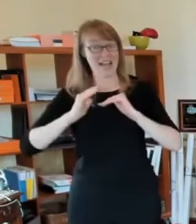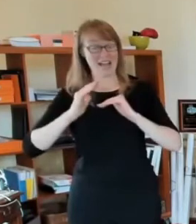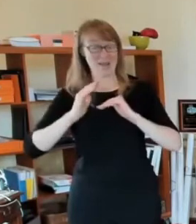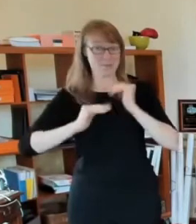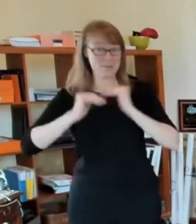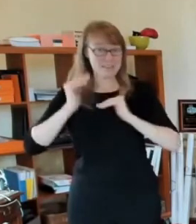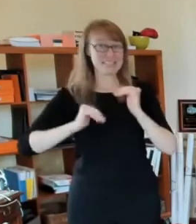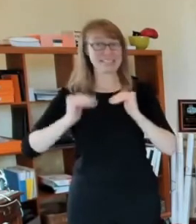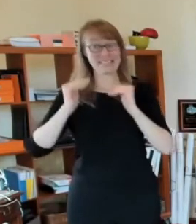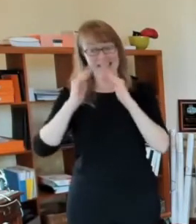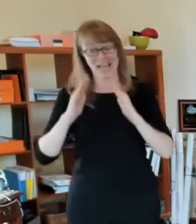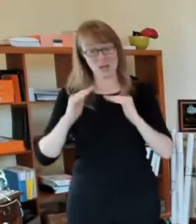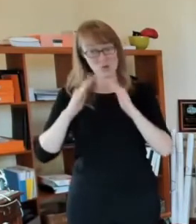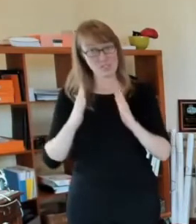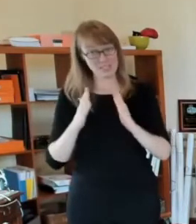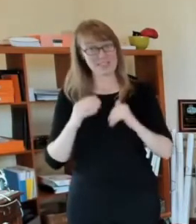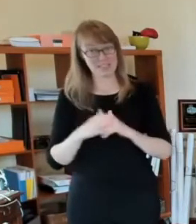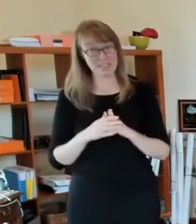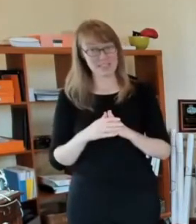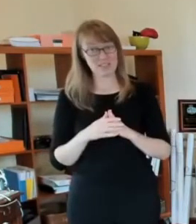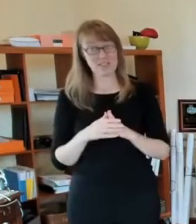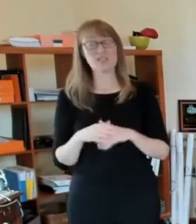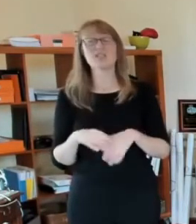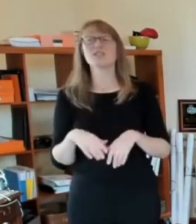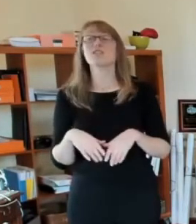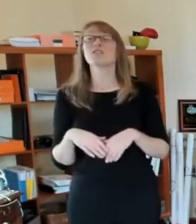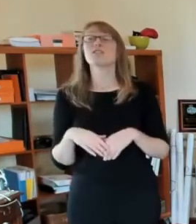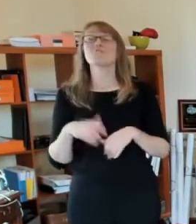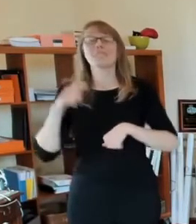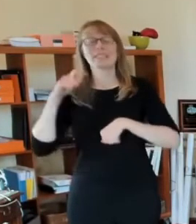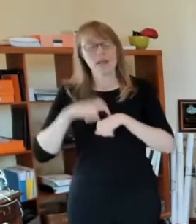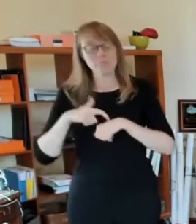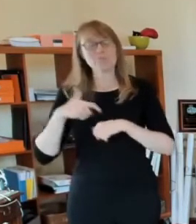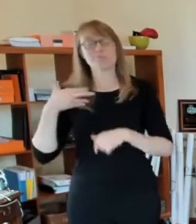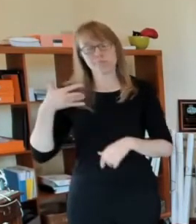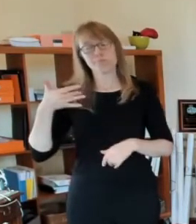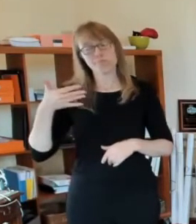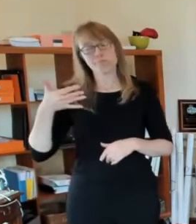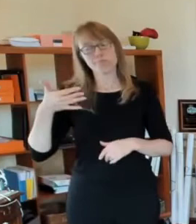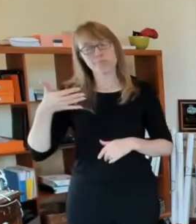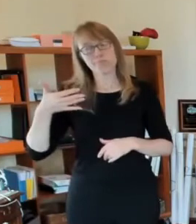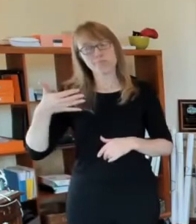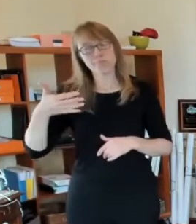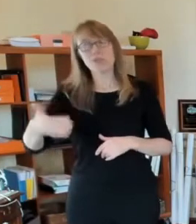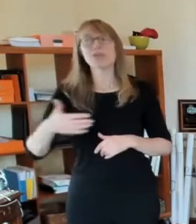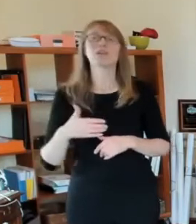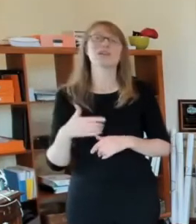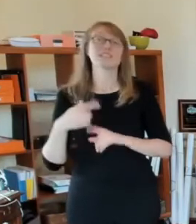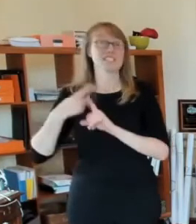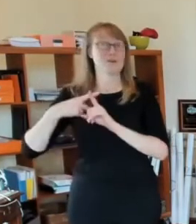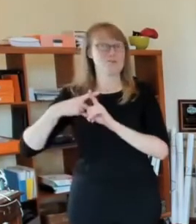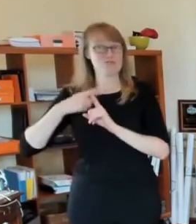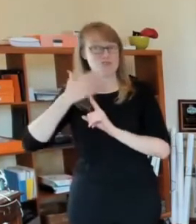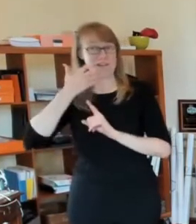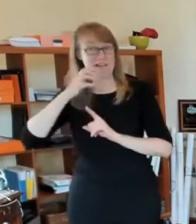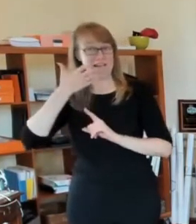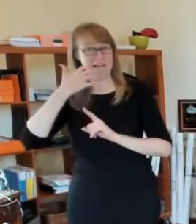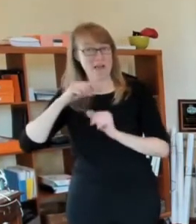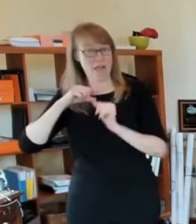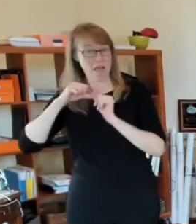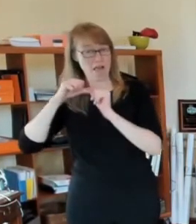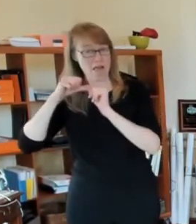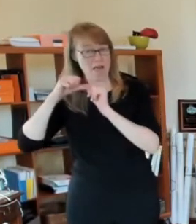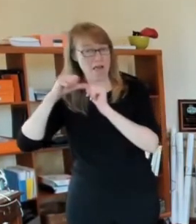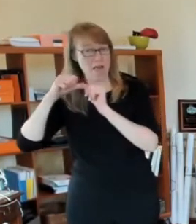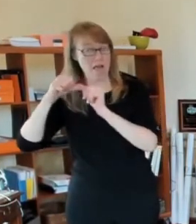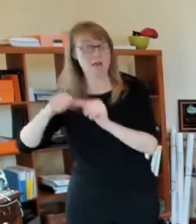as the days go on and on, and as the temperatures stay hot, those buildings heat up. You know,